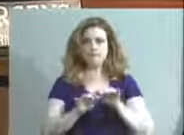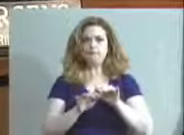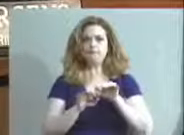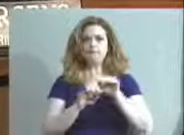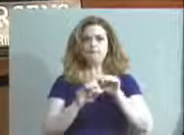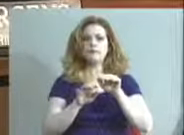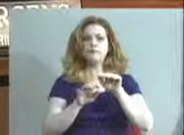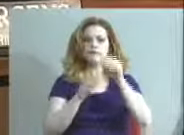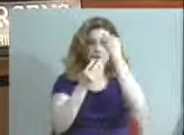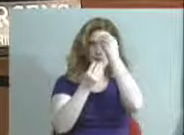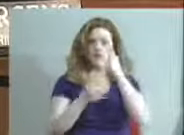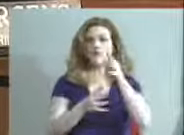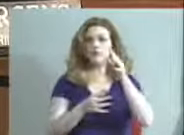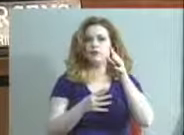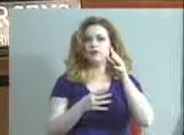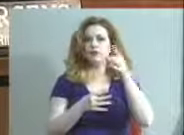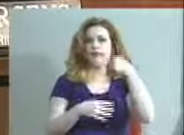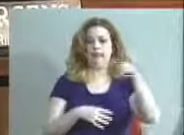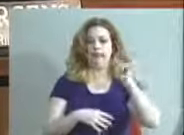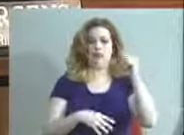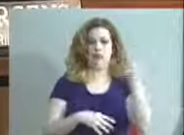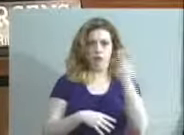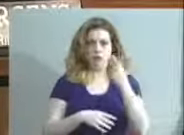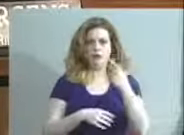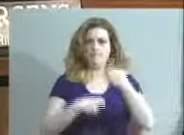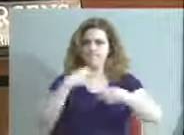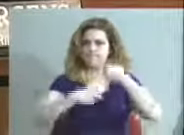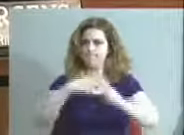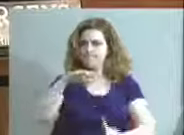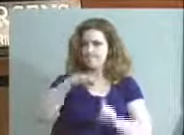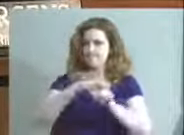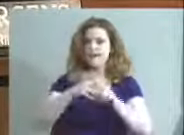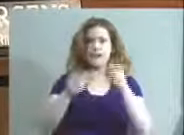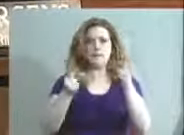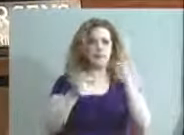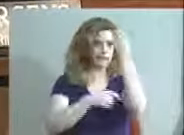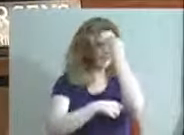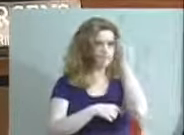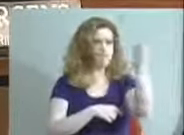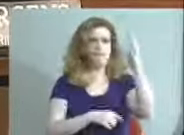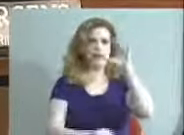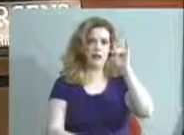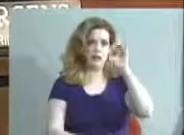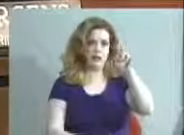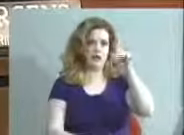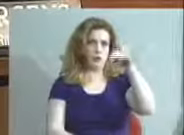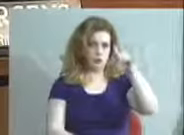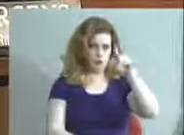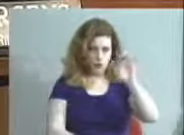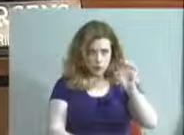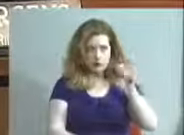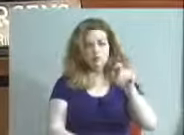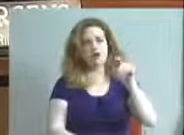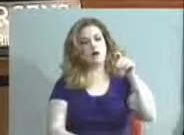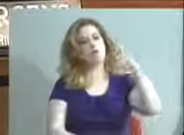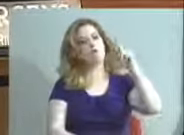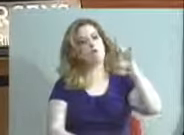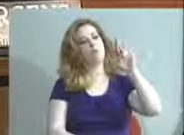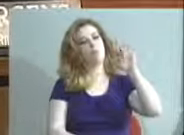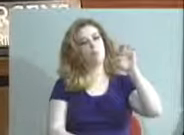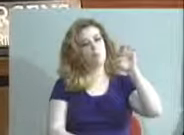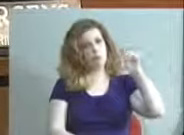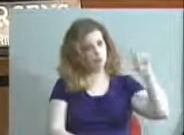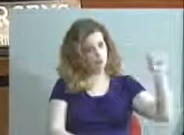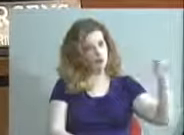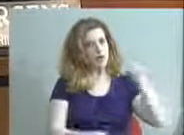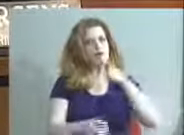Thursday and immediately notified Commissioner Pruitt, outlining the steps we were taking to ensure the data we had